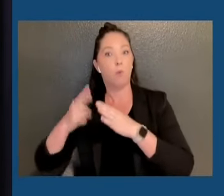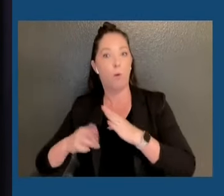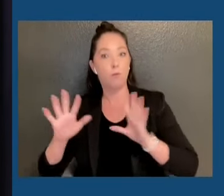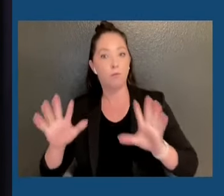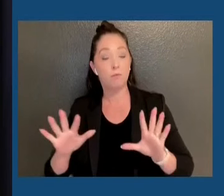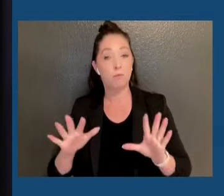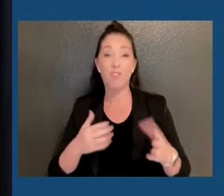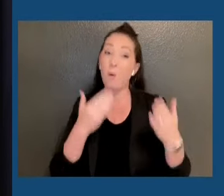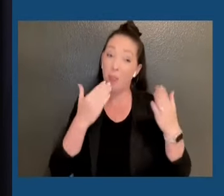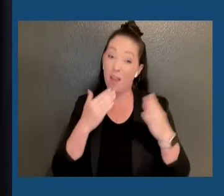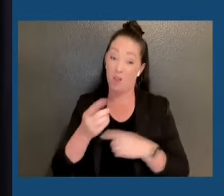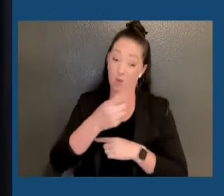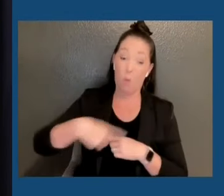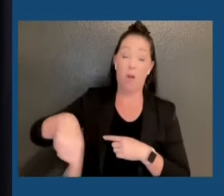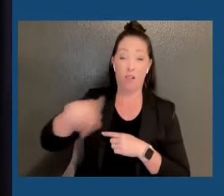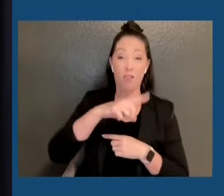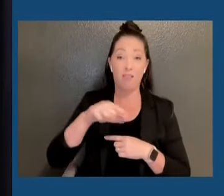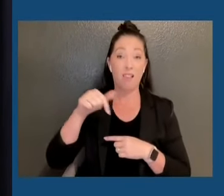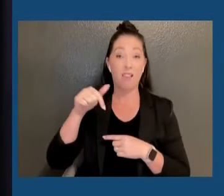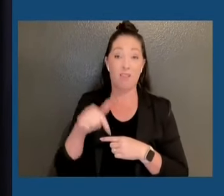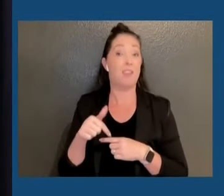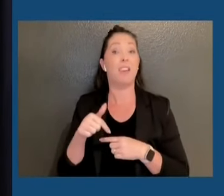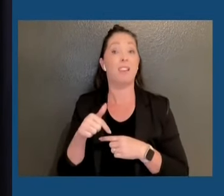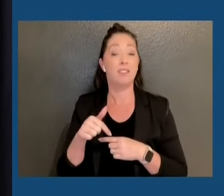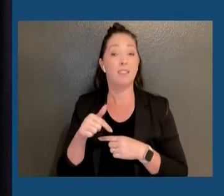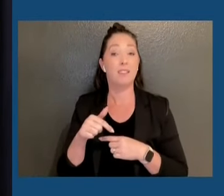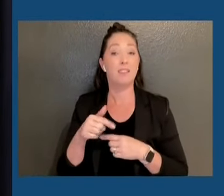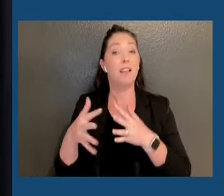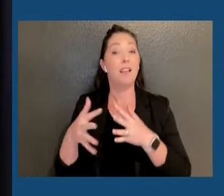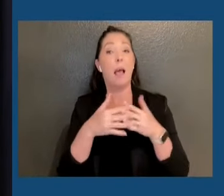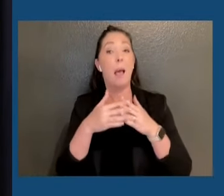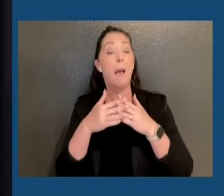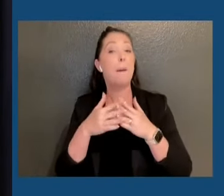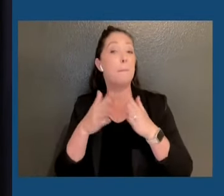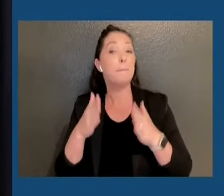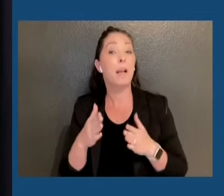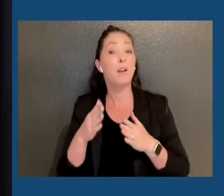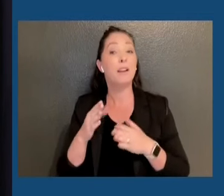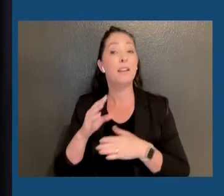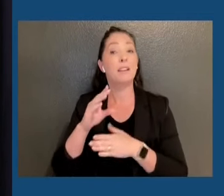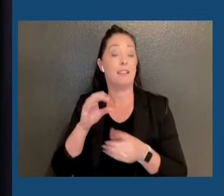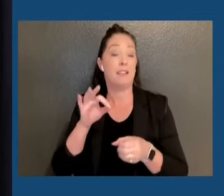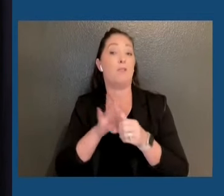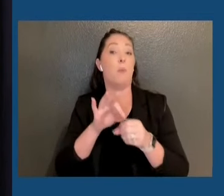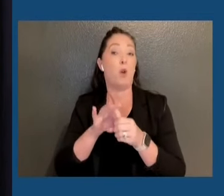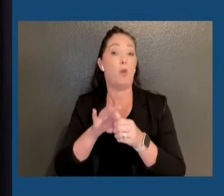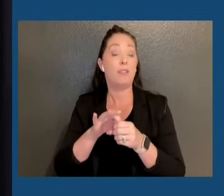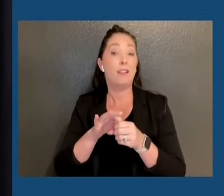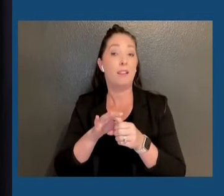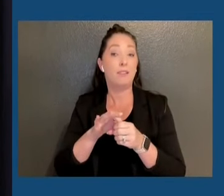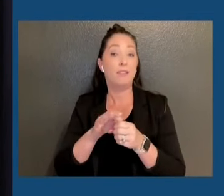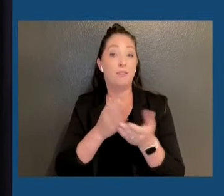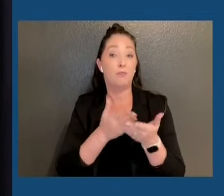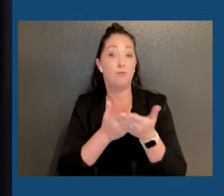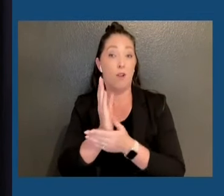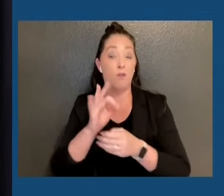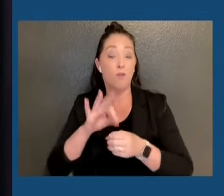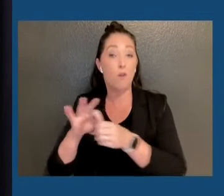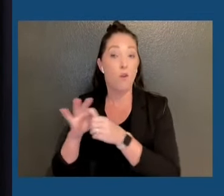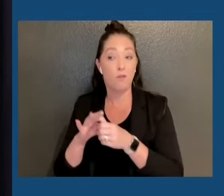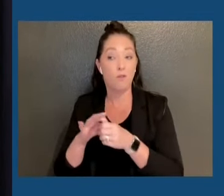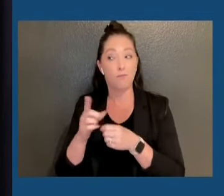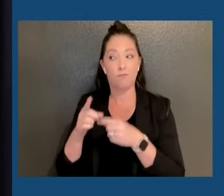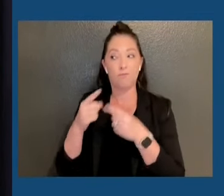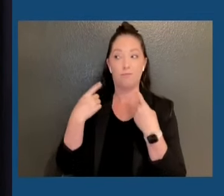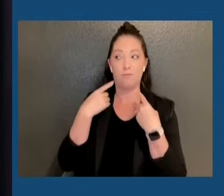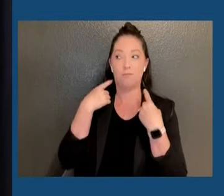them that this miracle known as an American democracy has survived every threat for nearly 250 years. I'm